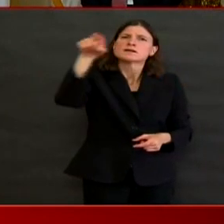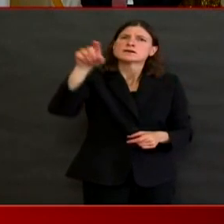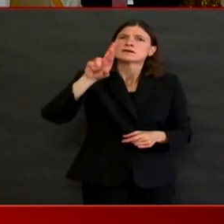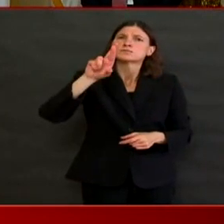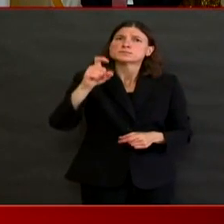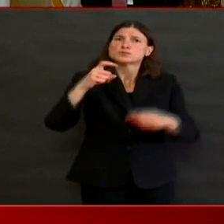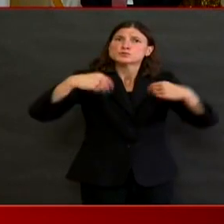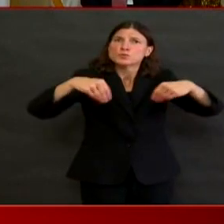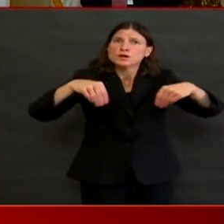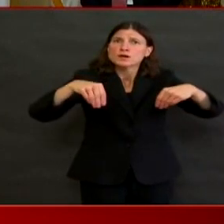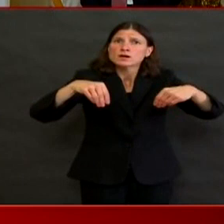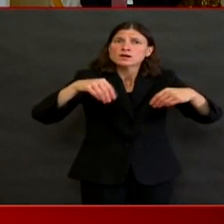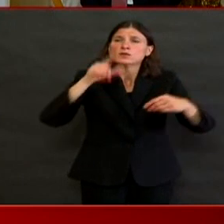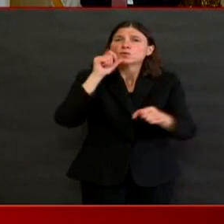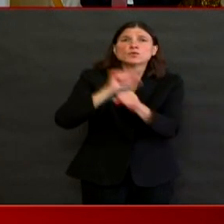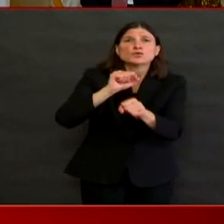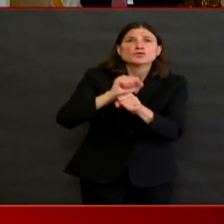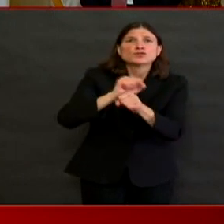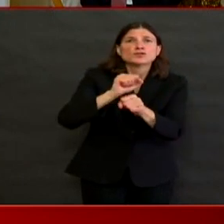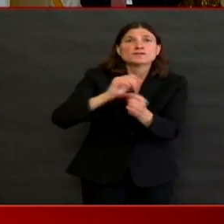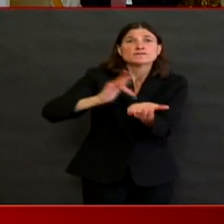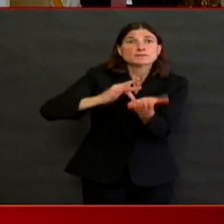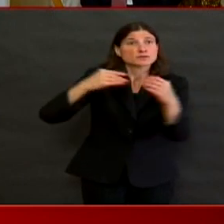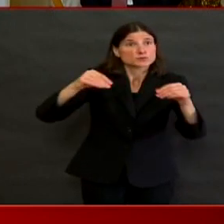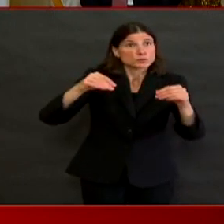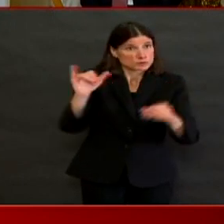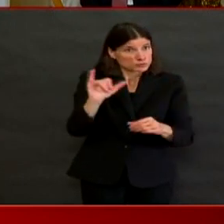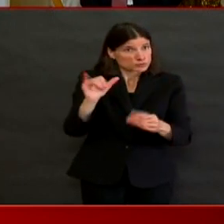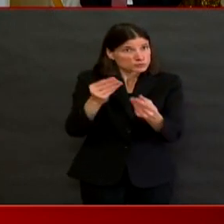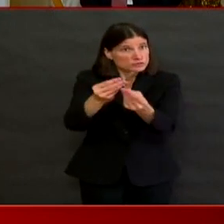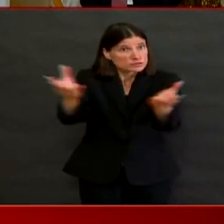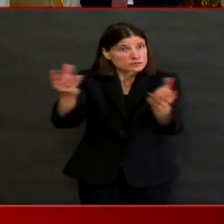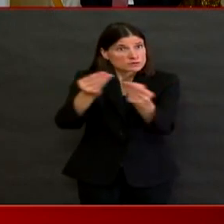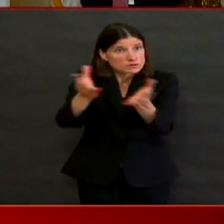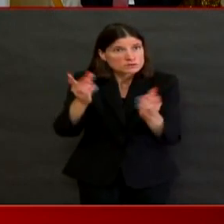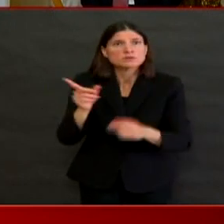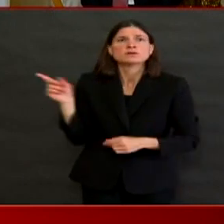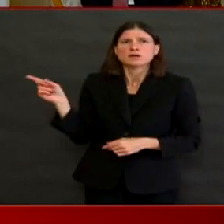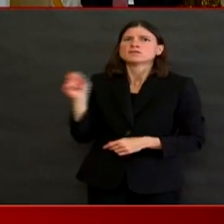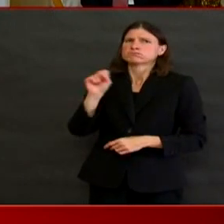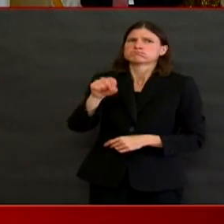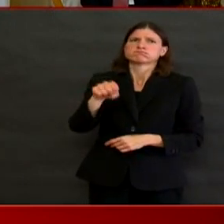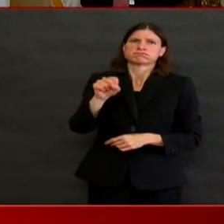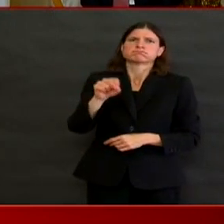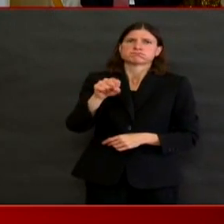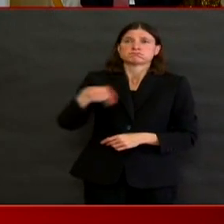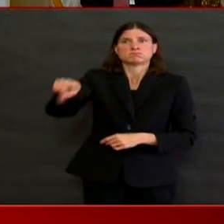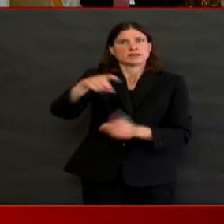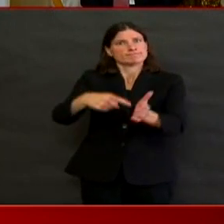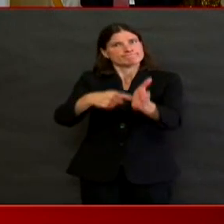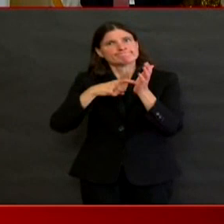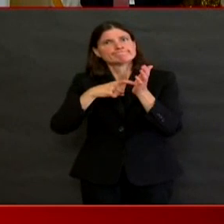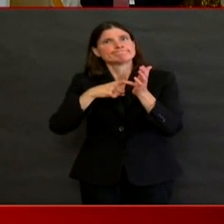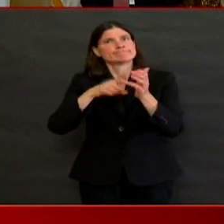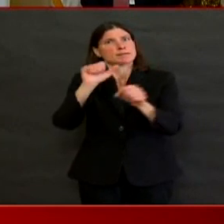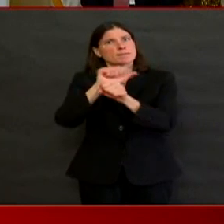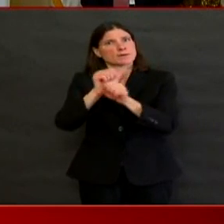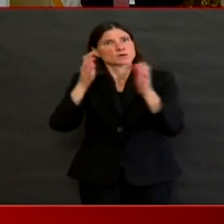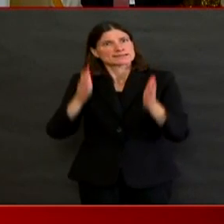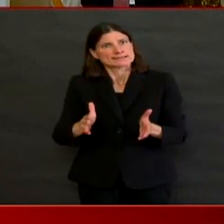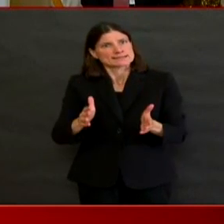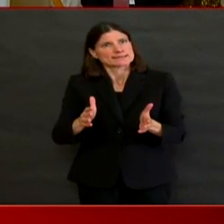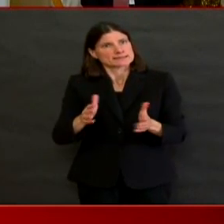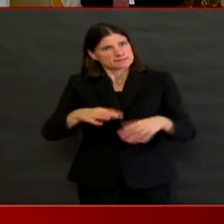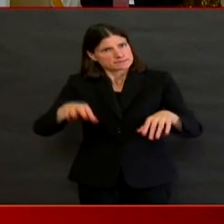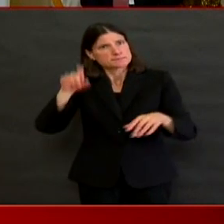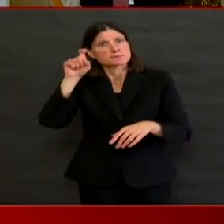workers. These are workers that we strongly encourage wearing some form of face cloth mask, um,